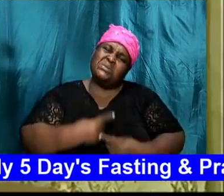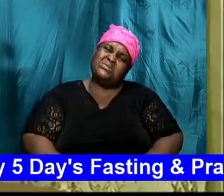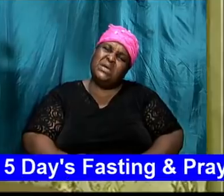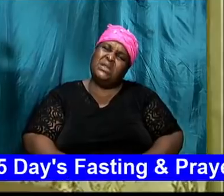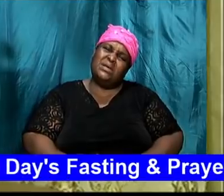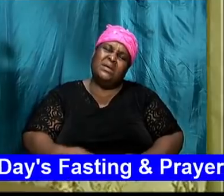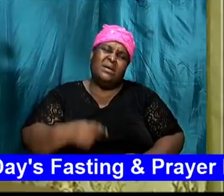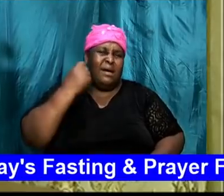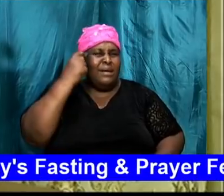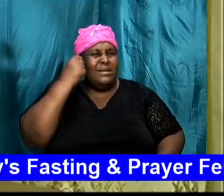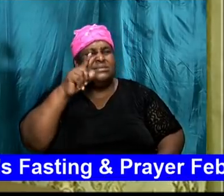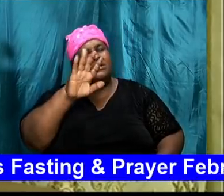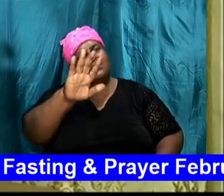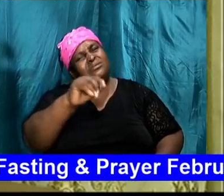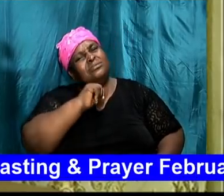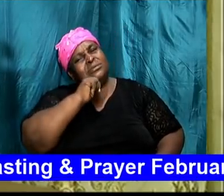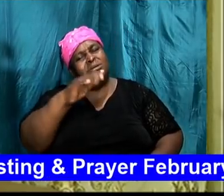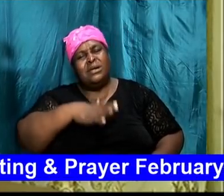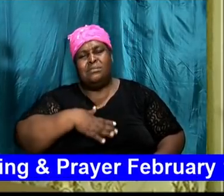not pleasing God.